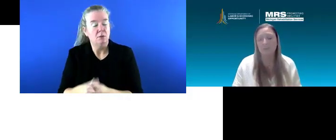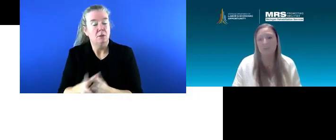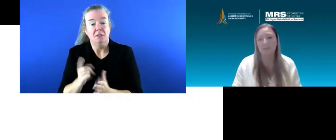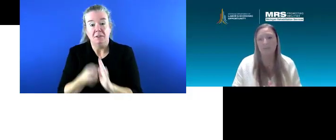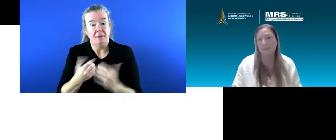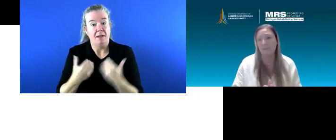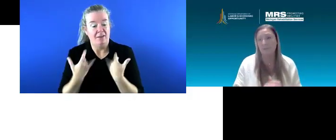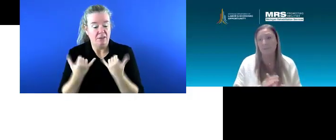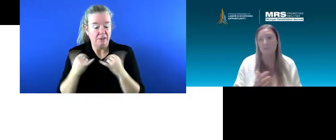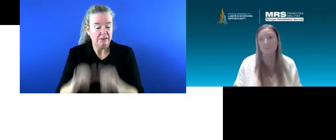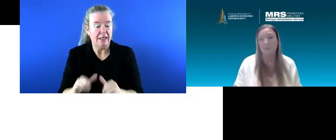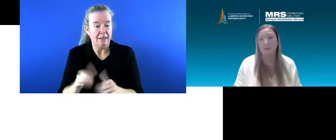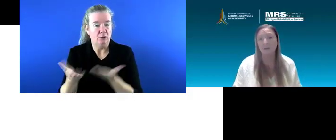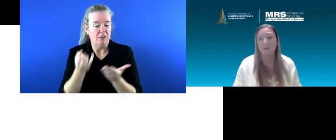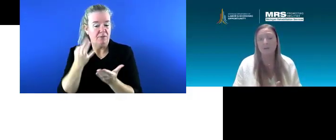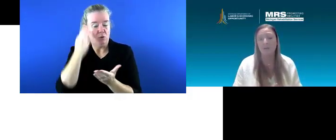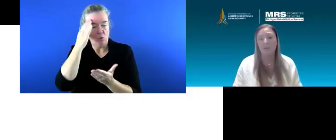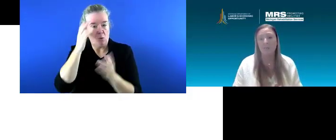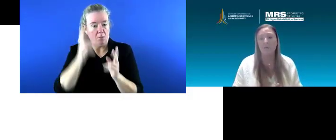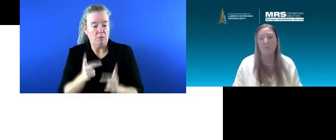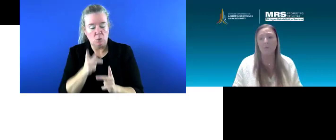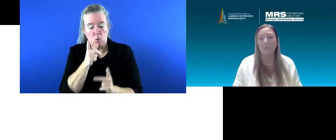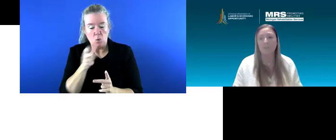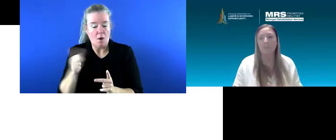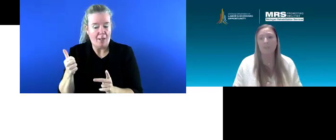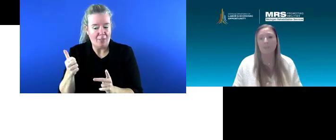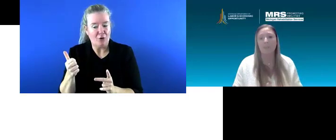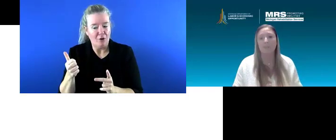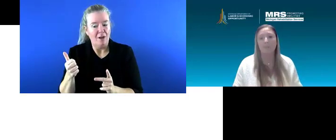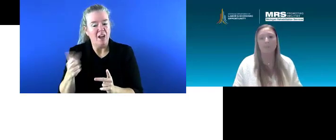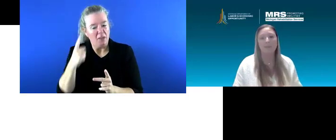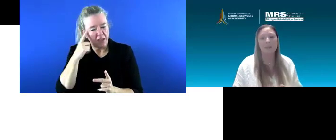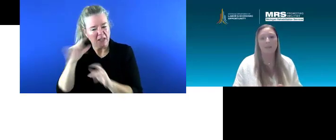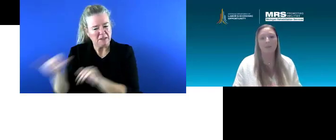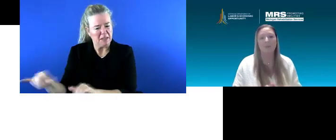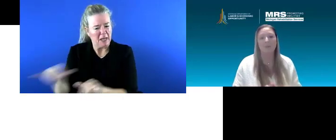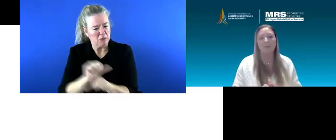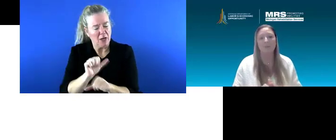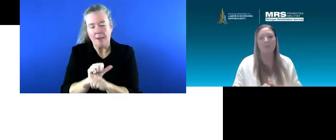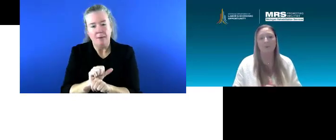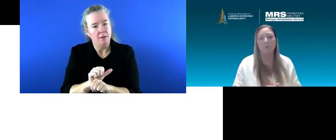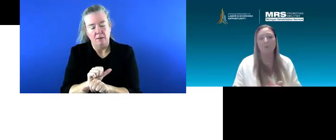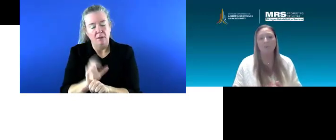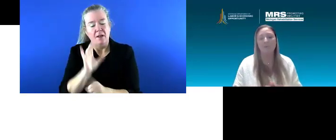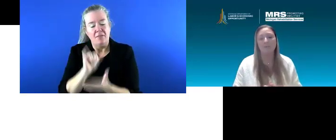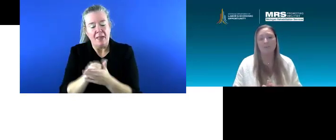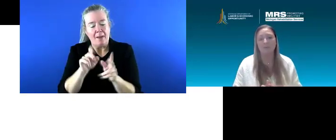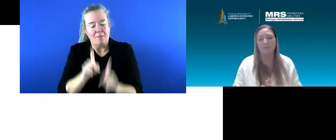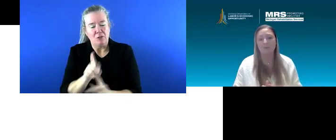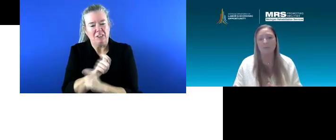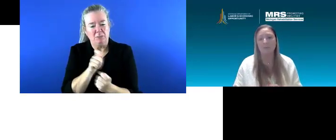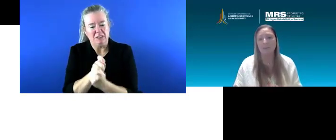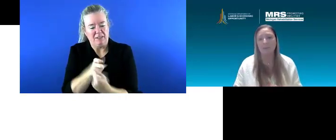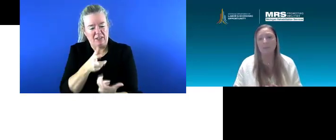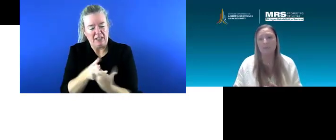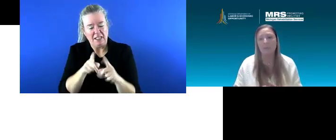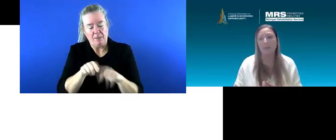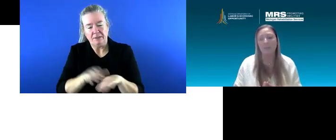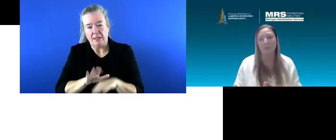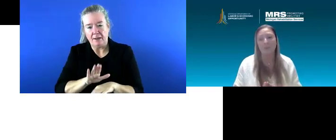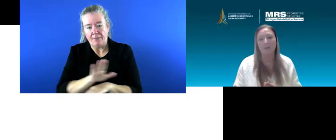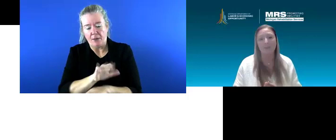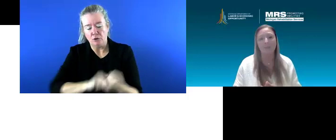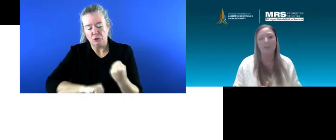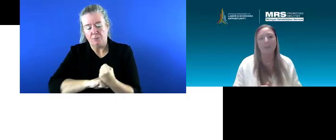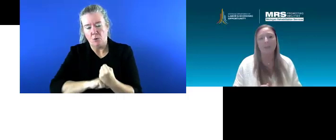services identified if you know someone else, but really it's going to be tailored to the supports and the services leading to